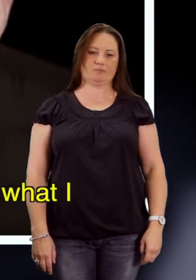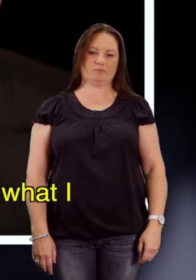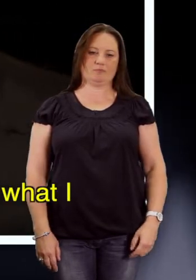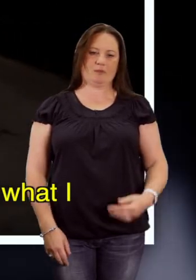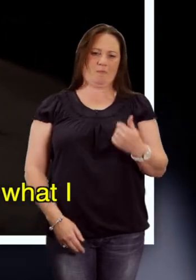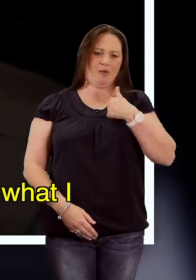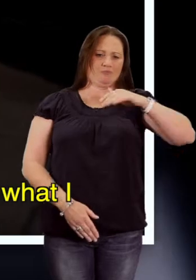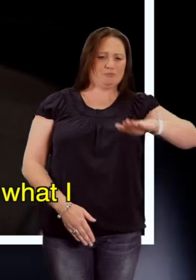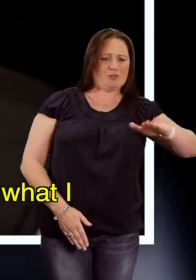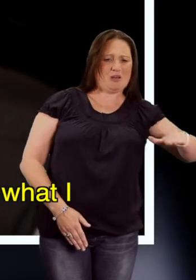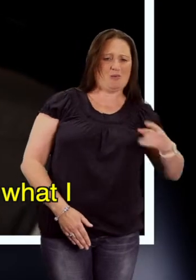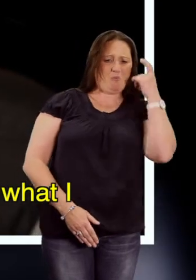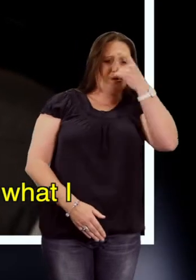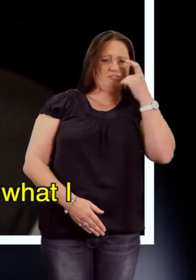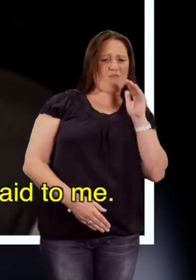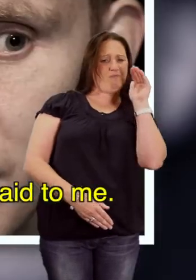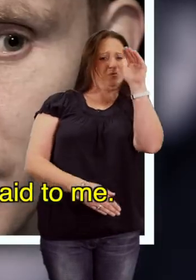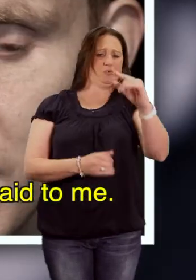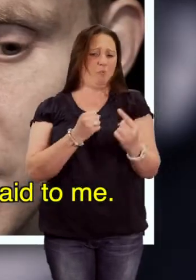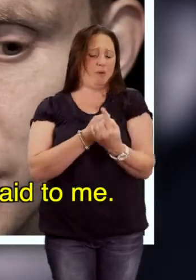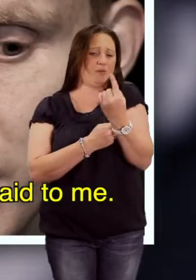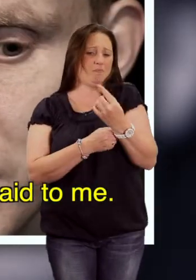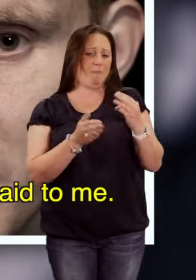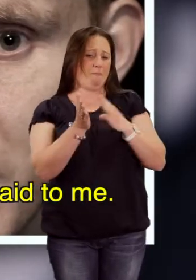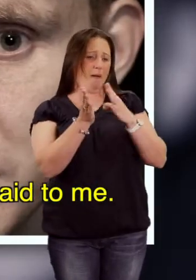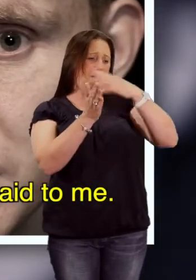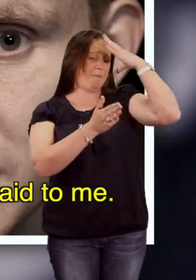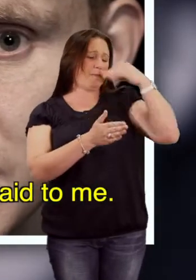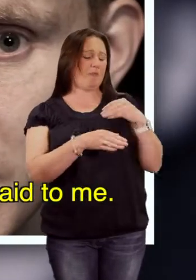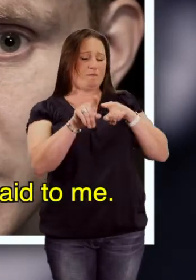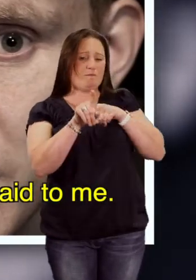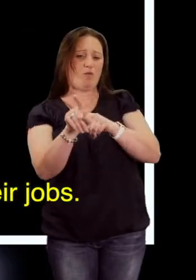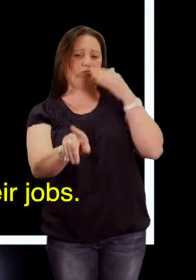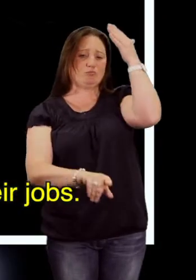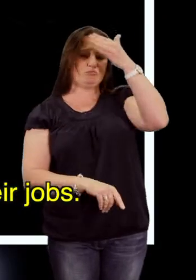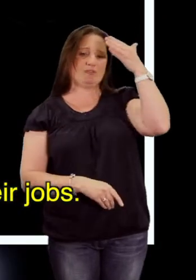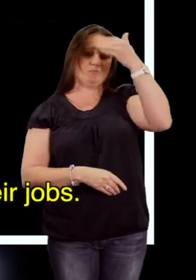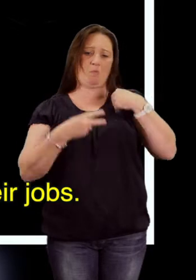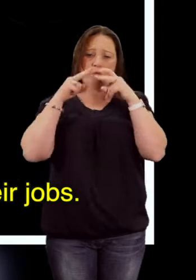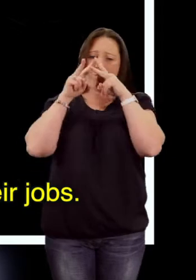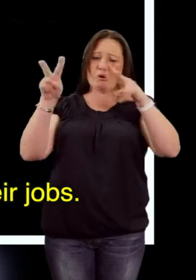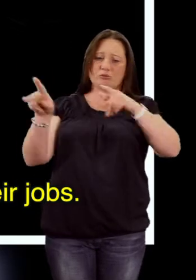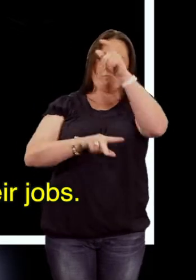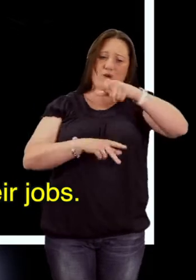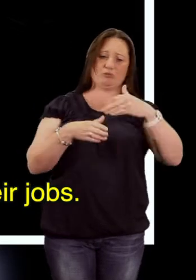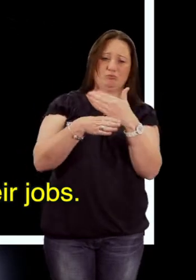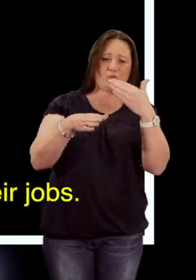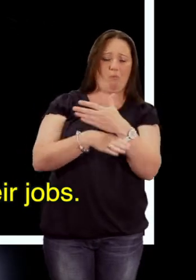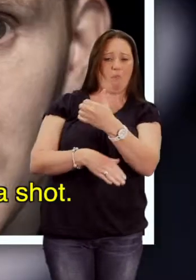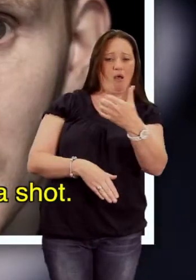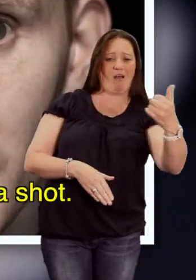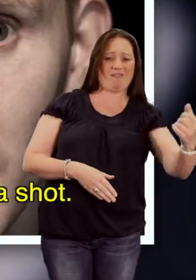When I was a kid I wondered what I would be. Follow your dreams, my mum said to me. Watching the people doing